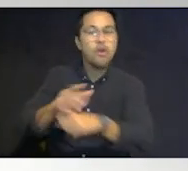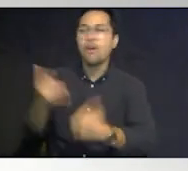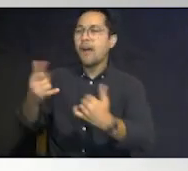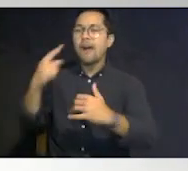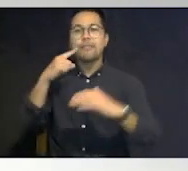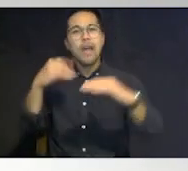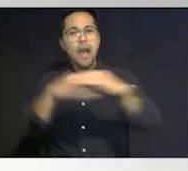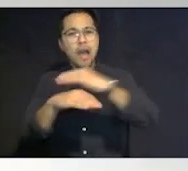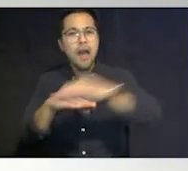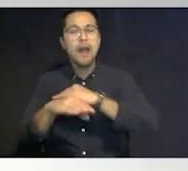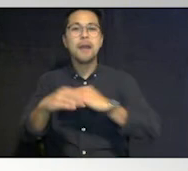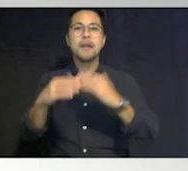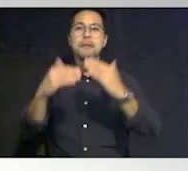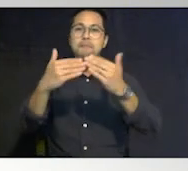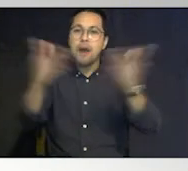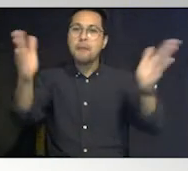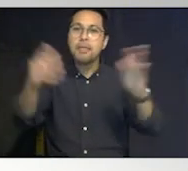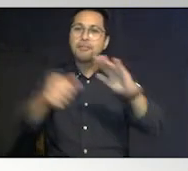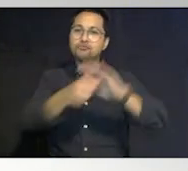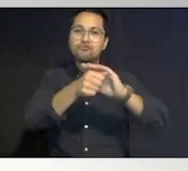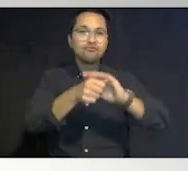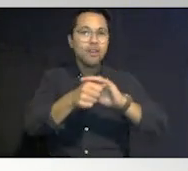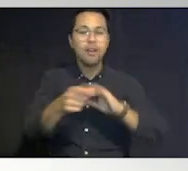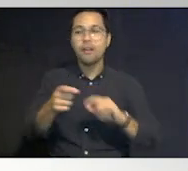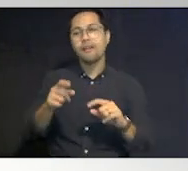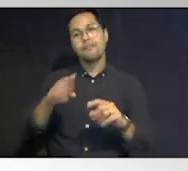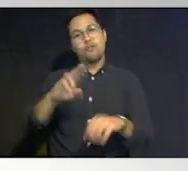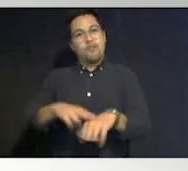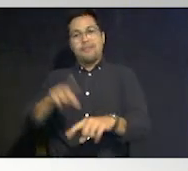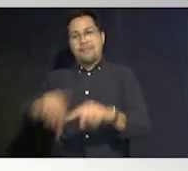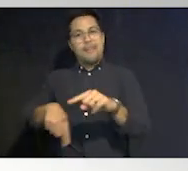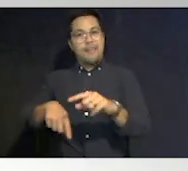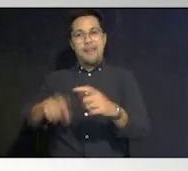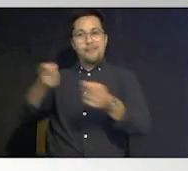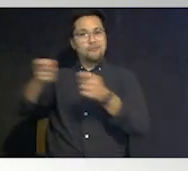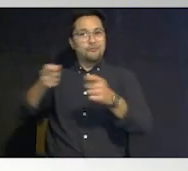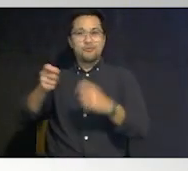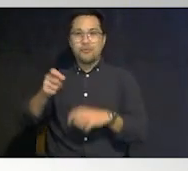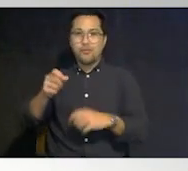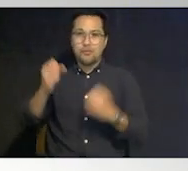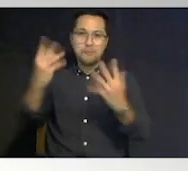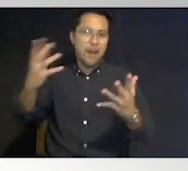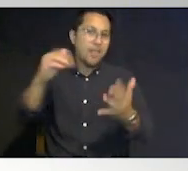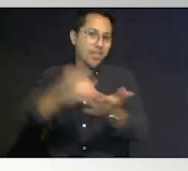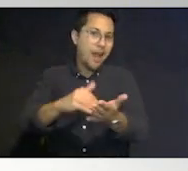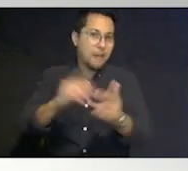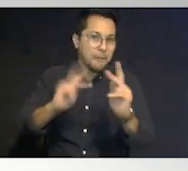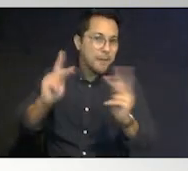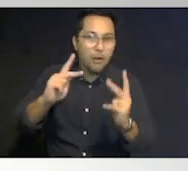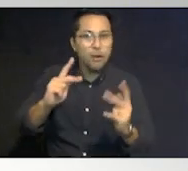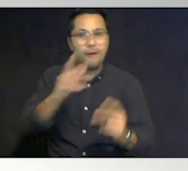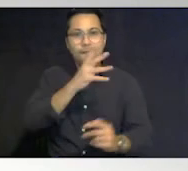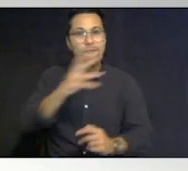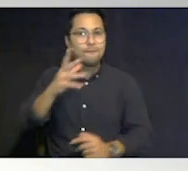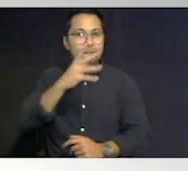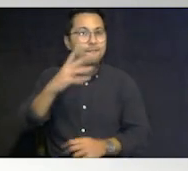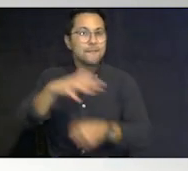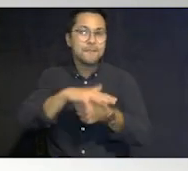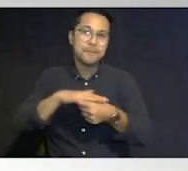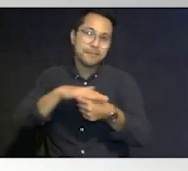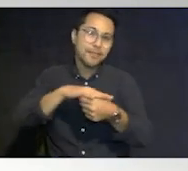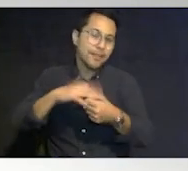shelters which of course don't have the capacity to handle thousands and thousands of folks in our more rural areas so